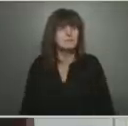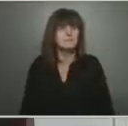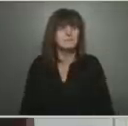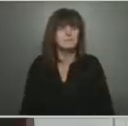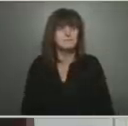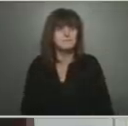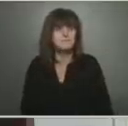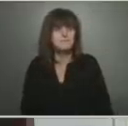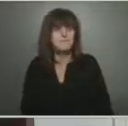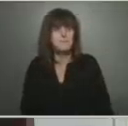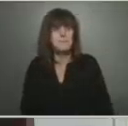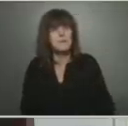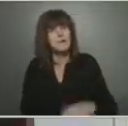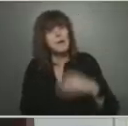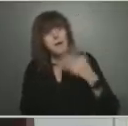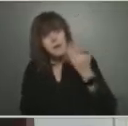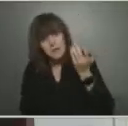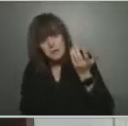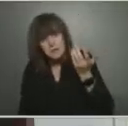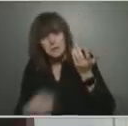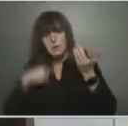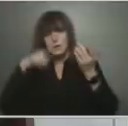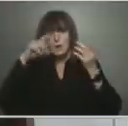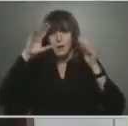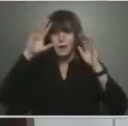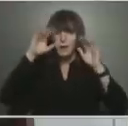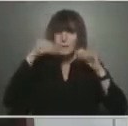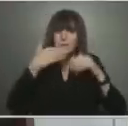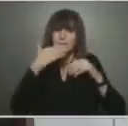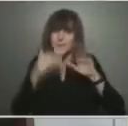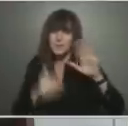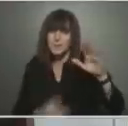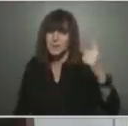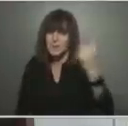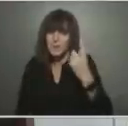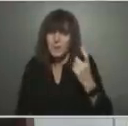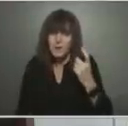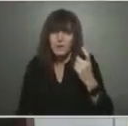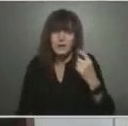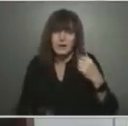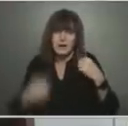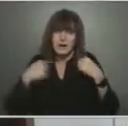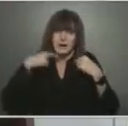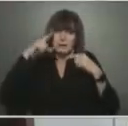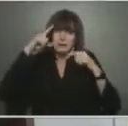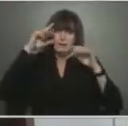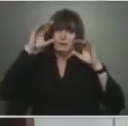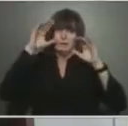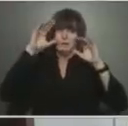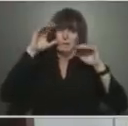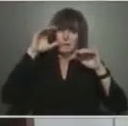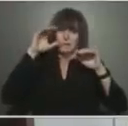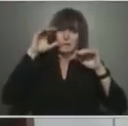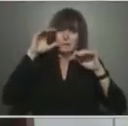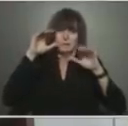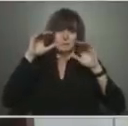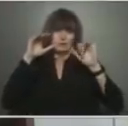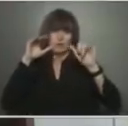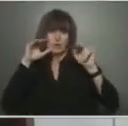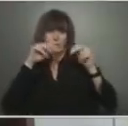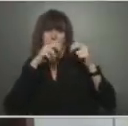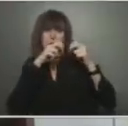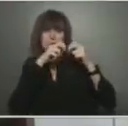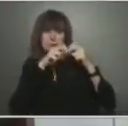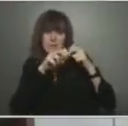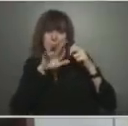So, as we said, we thought January would be tough, and it certainly has been. And my condolences to anyone that's lost a loved one.